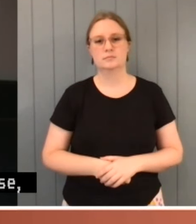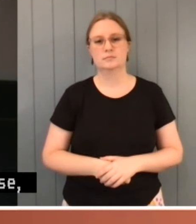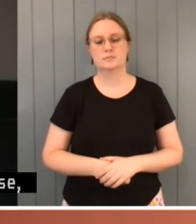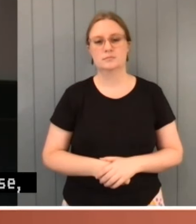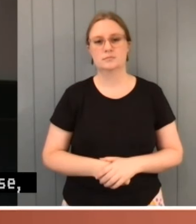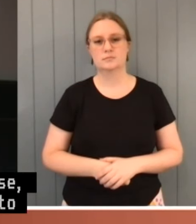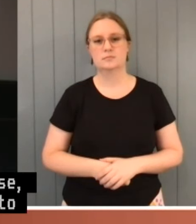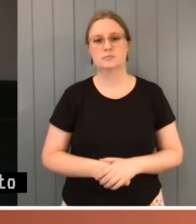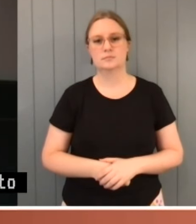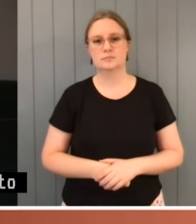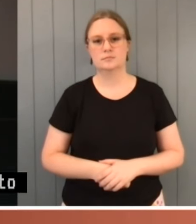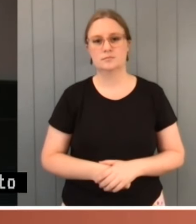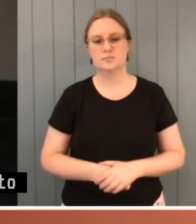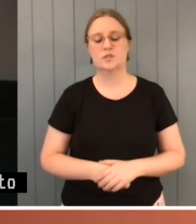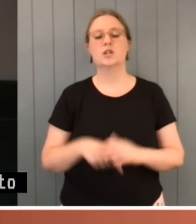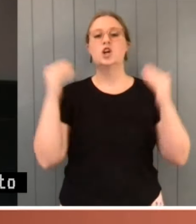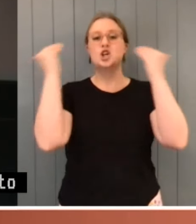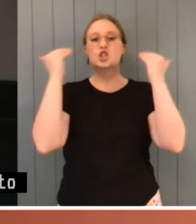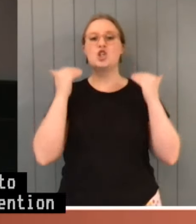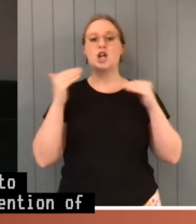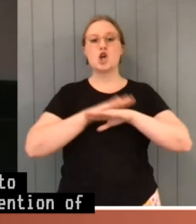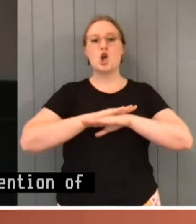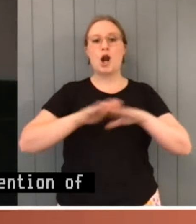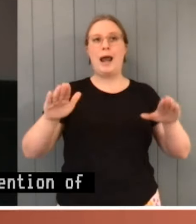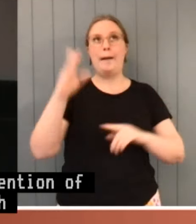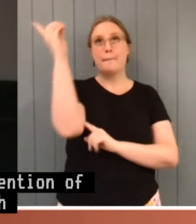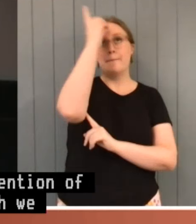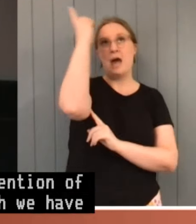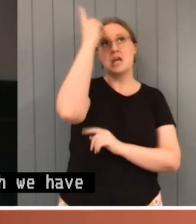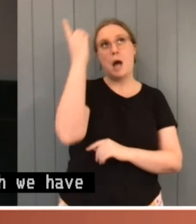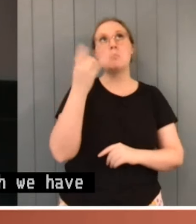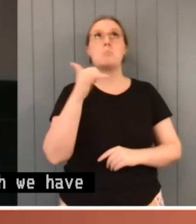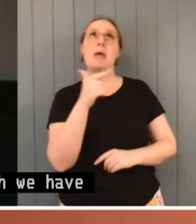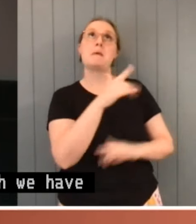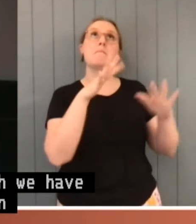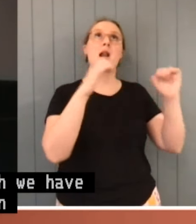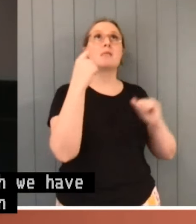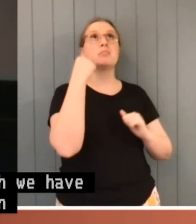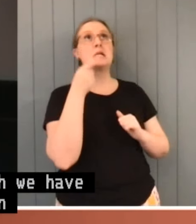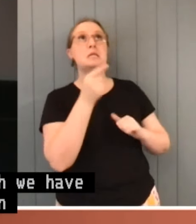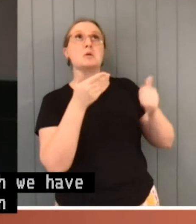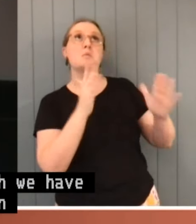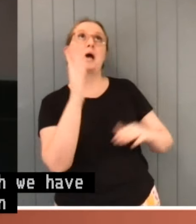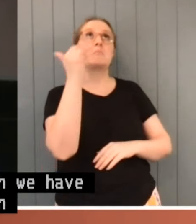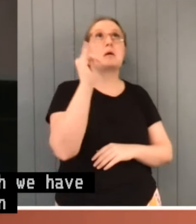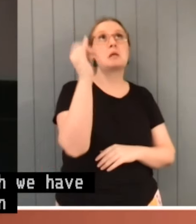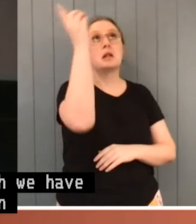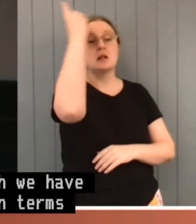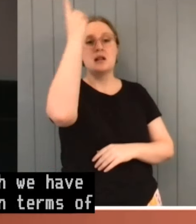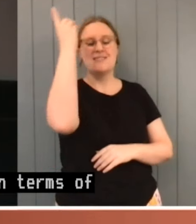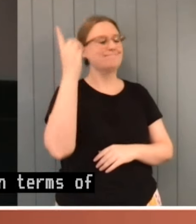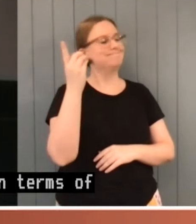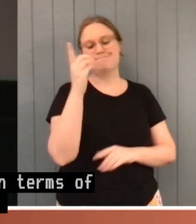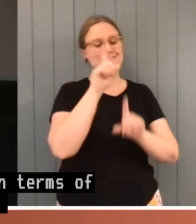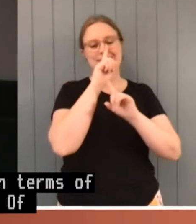though we have often spoken in the past in terms of the legislative intention. The diversity of understandings which